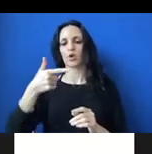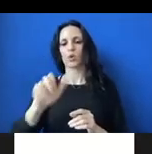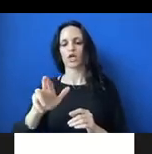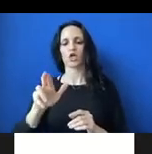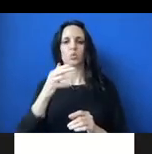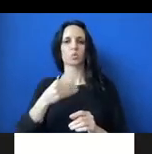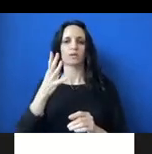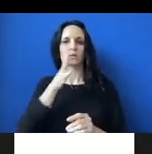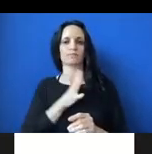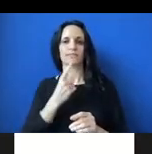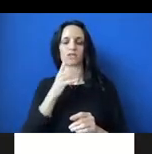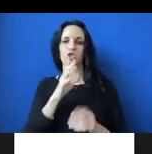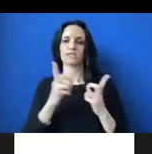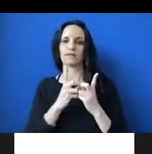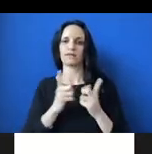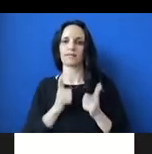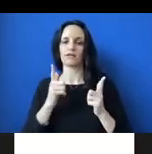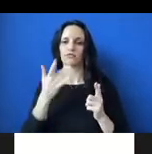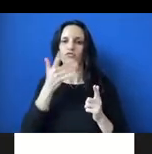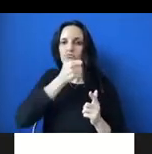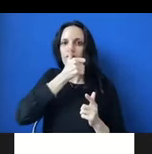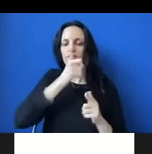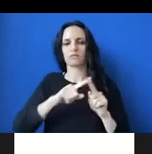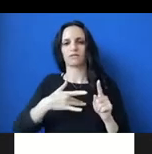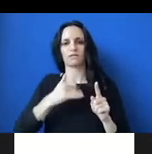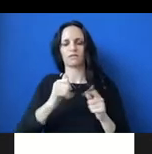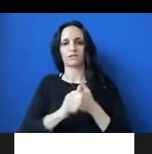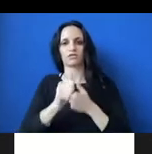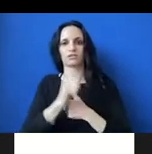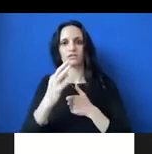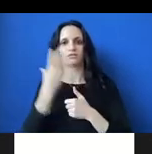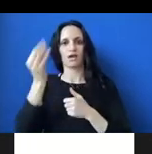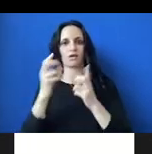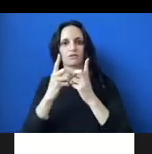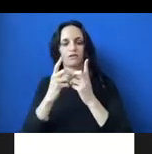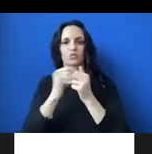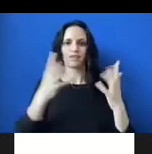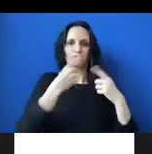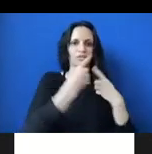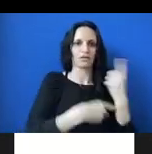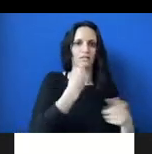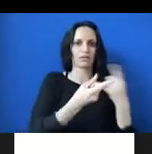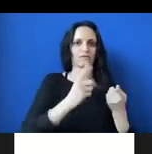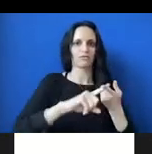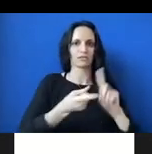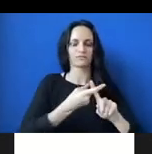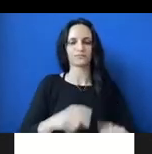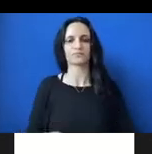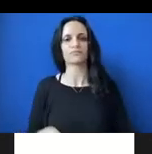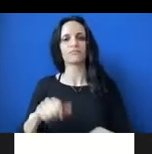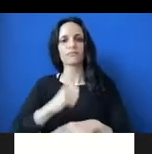to keep her dating life private, she feels that it's too dangerous if she goes on dates without telling her friends. Um, another